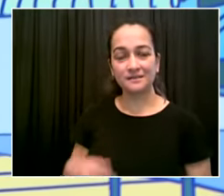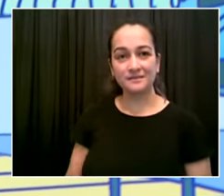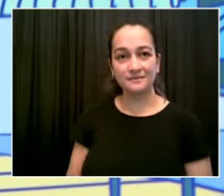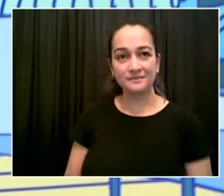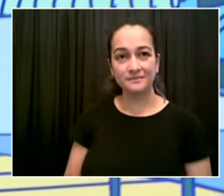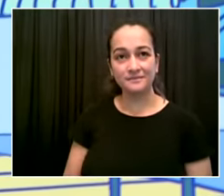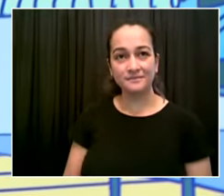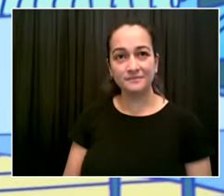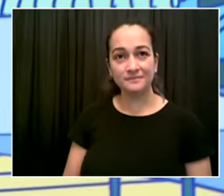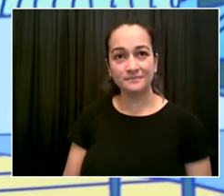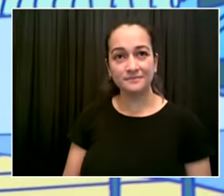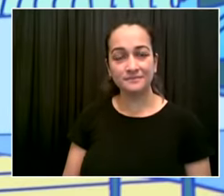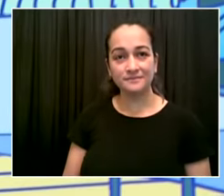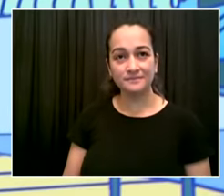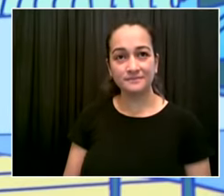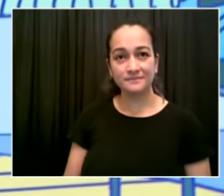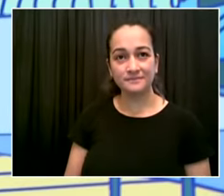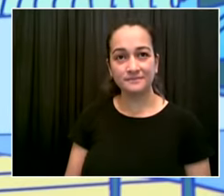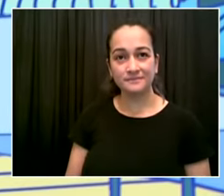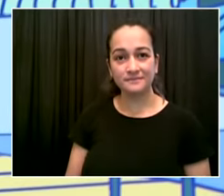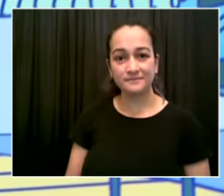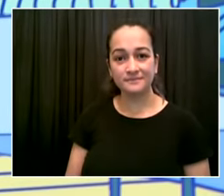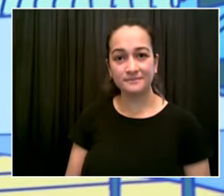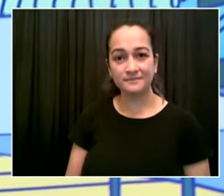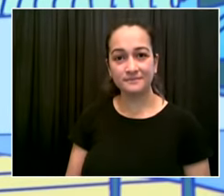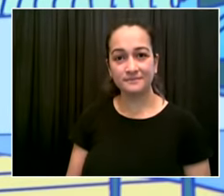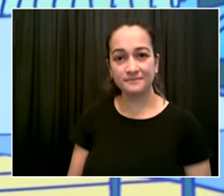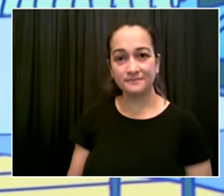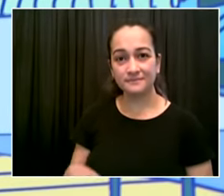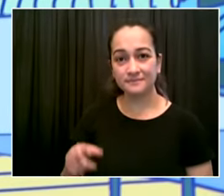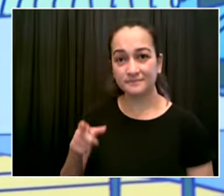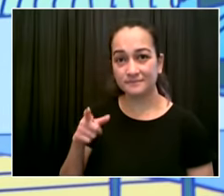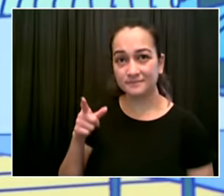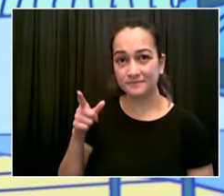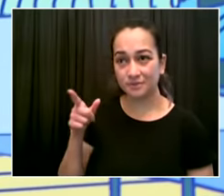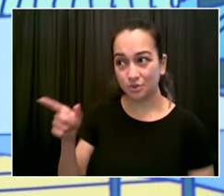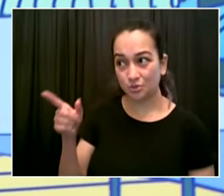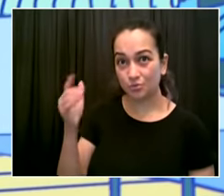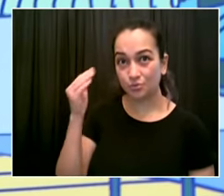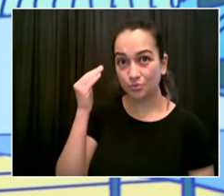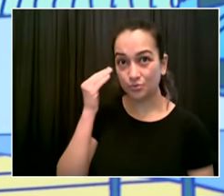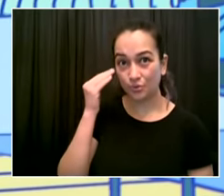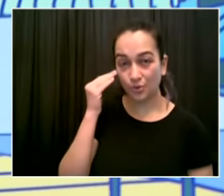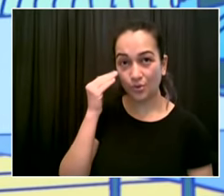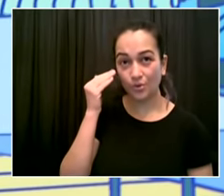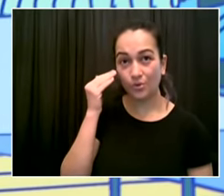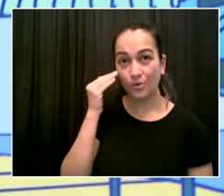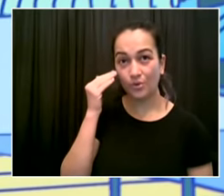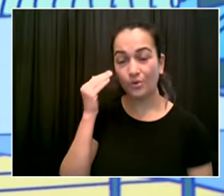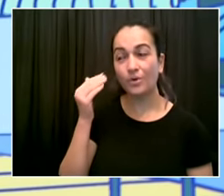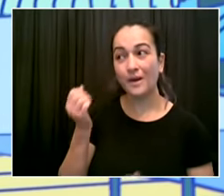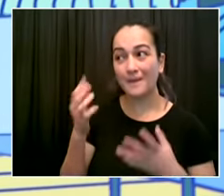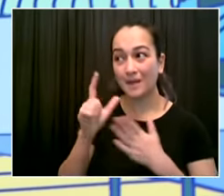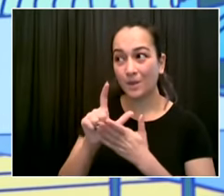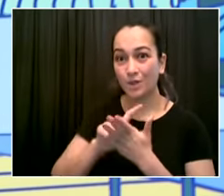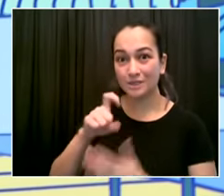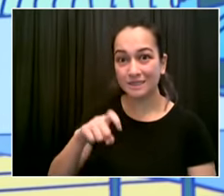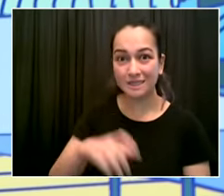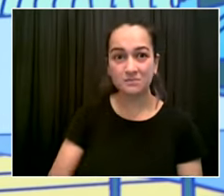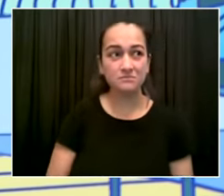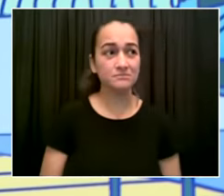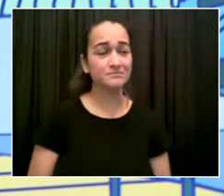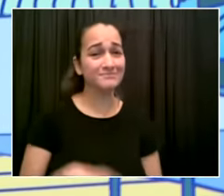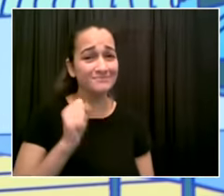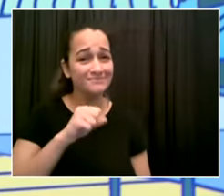they recommend hiring 10 okay attorneys i will guarantee you live on tv that we will hire a godforsaken 10 attorneys this is getting stupid